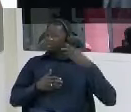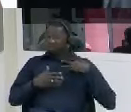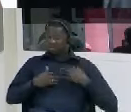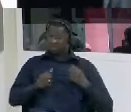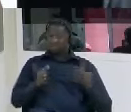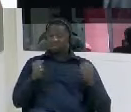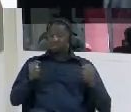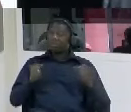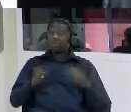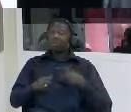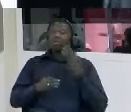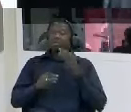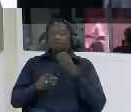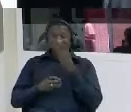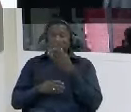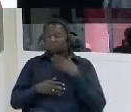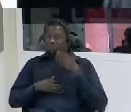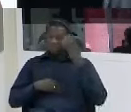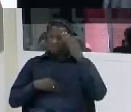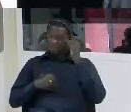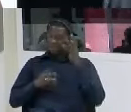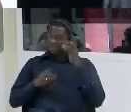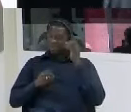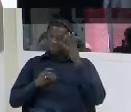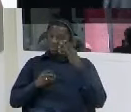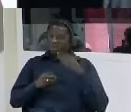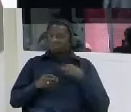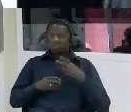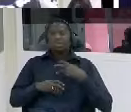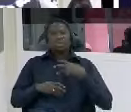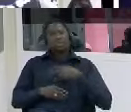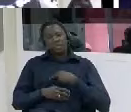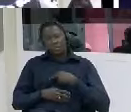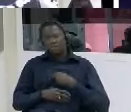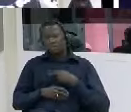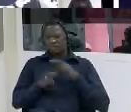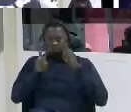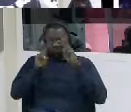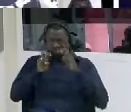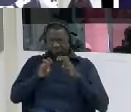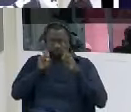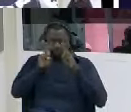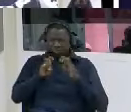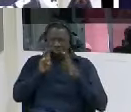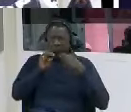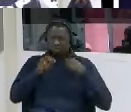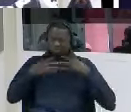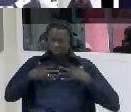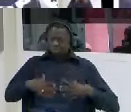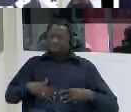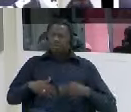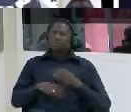so if i tell you i am sick i am sick i need a radio and know what is happening in my body what they say no